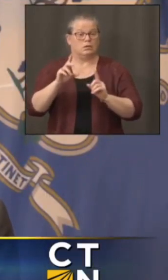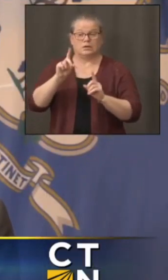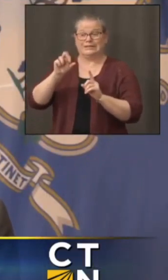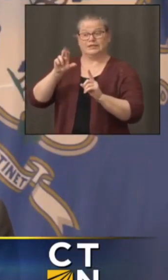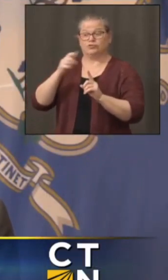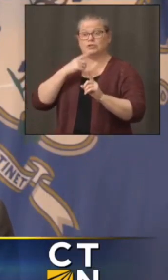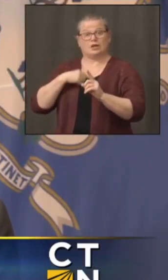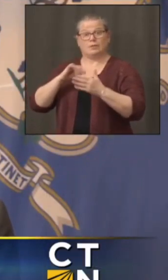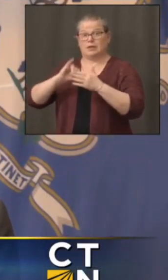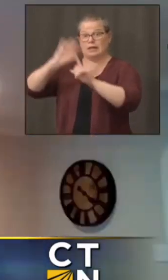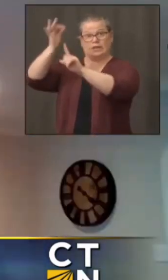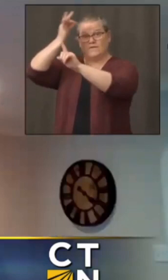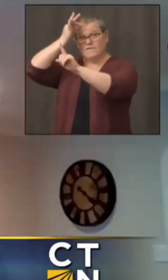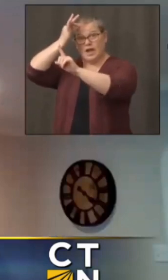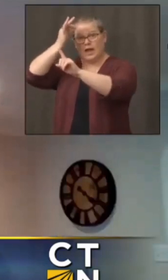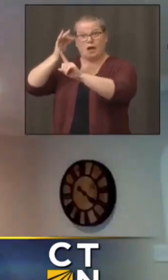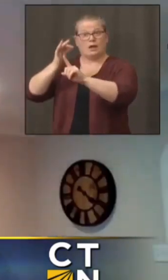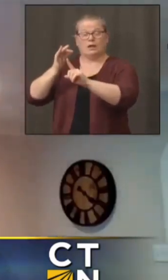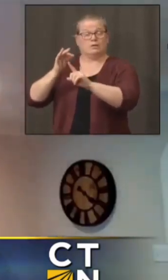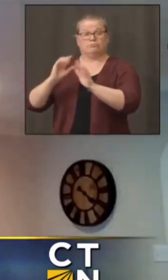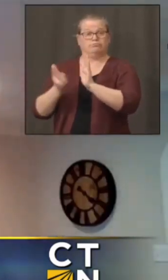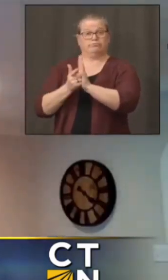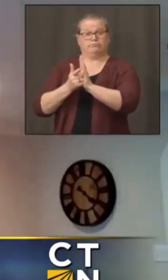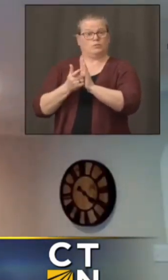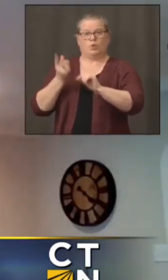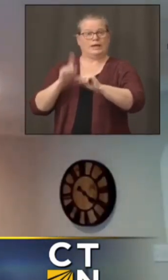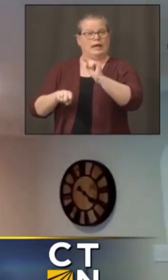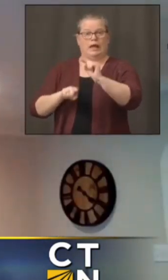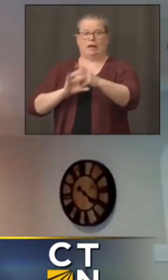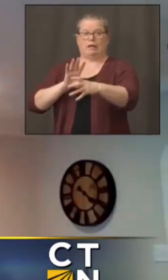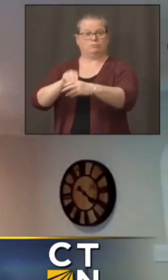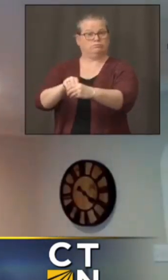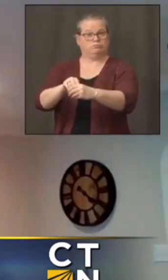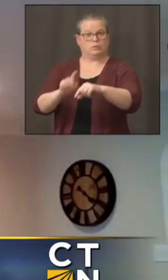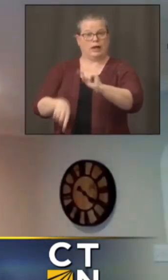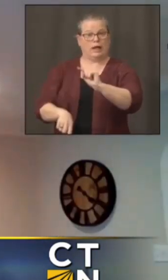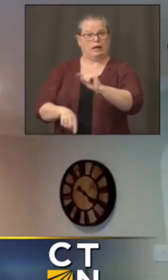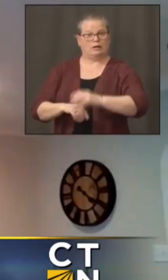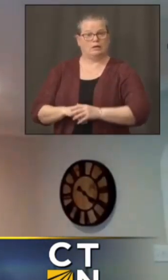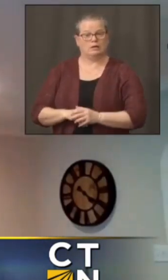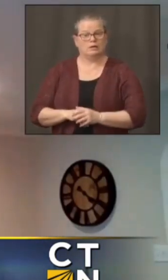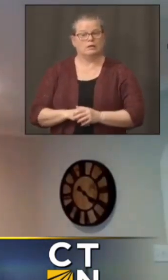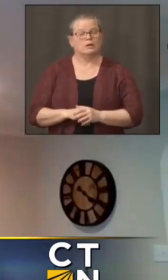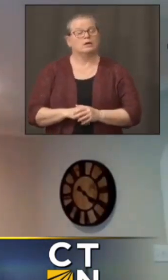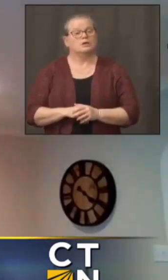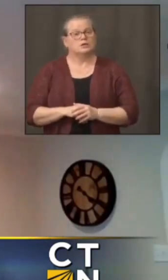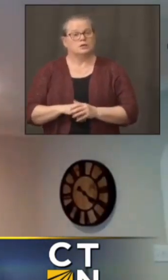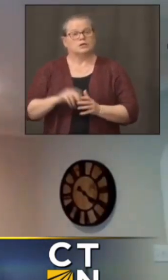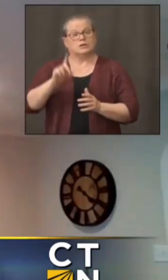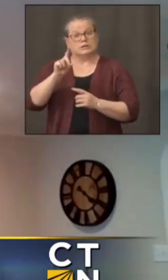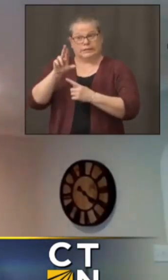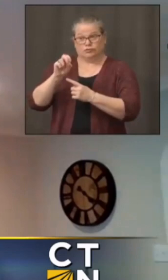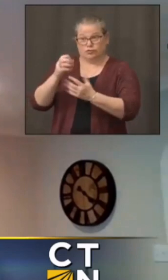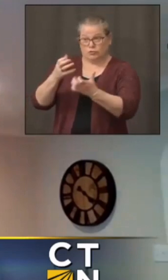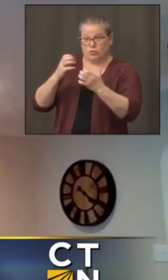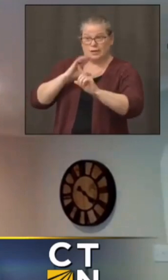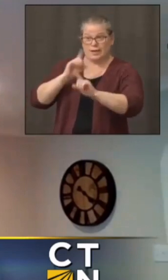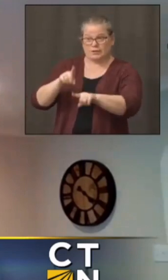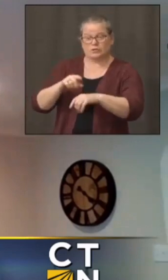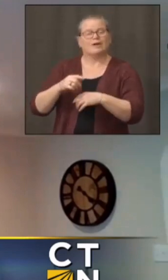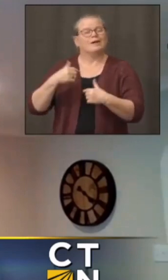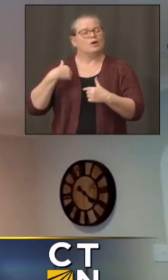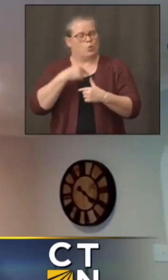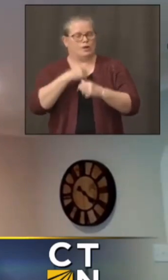yes um so we we would like to very strongly urge anyone visiting a nursing home to get tested some of the